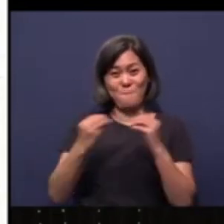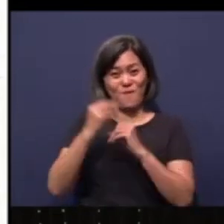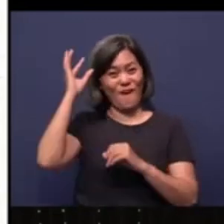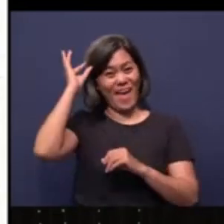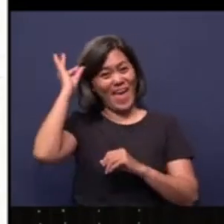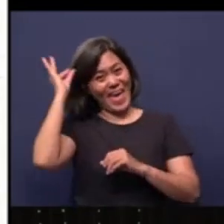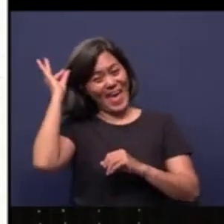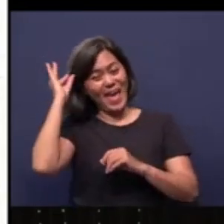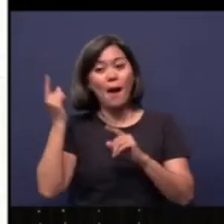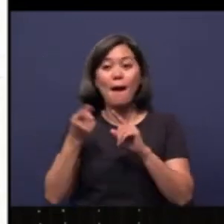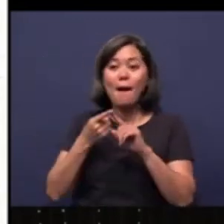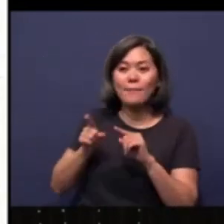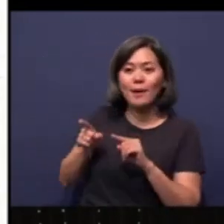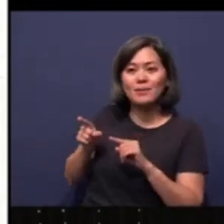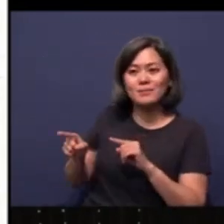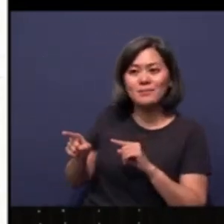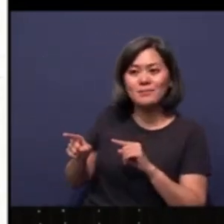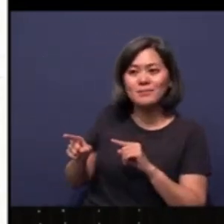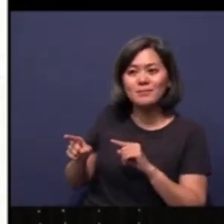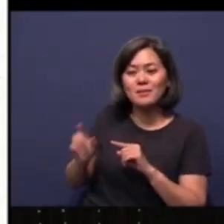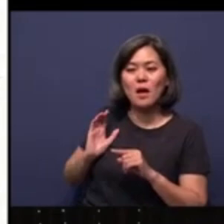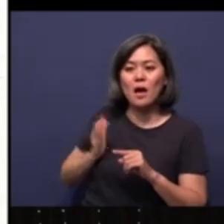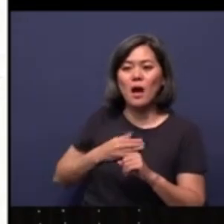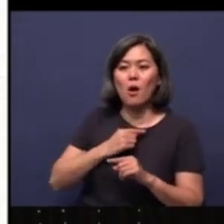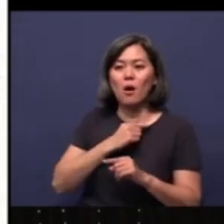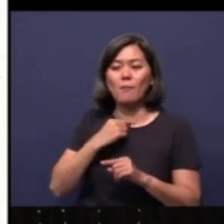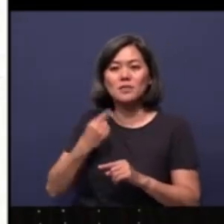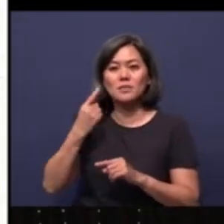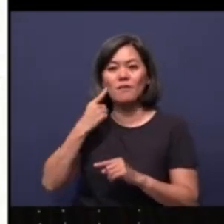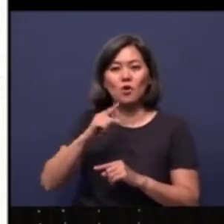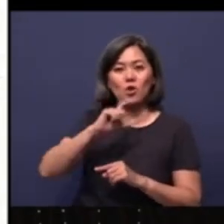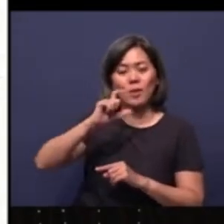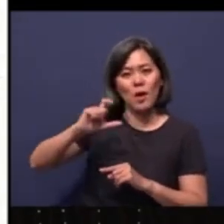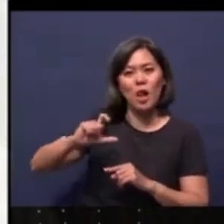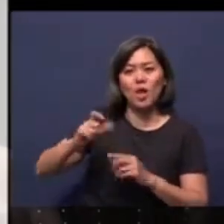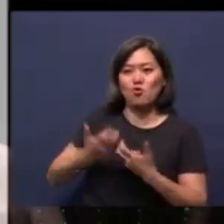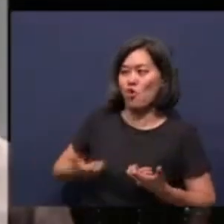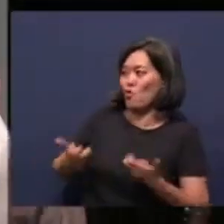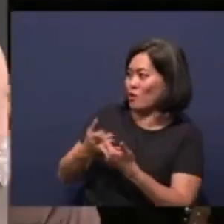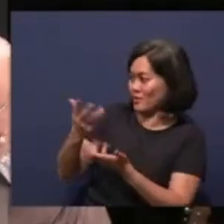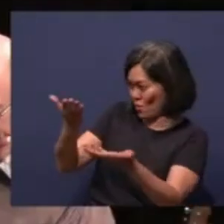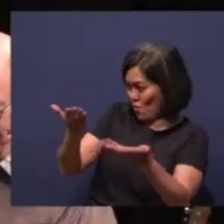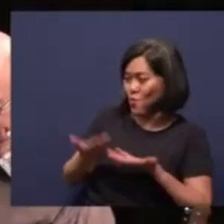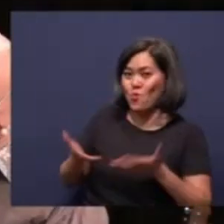But Pastor Solomon is our pastor for the Nepali congregation. Can you please welcome him?